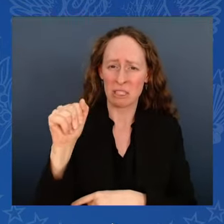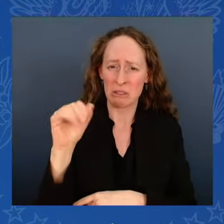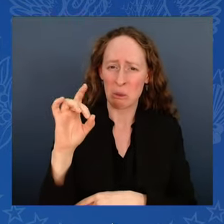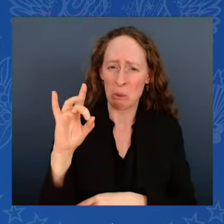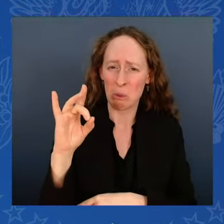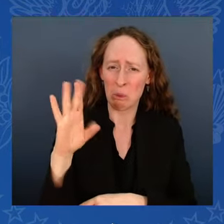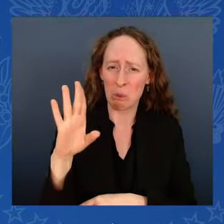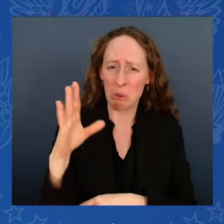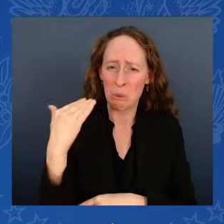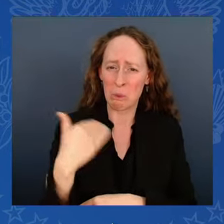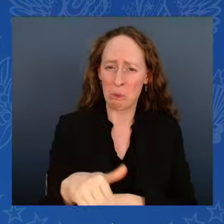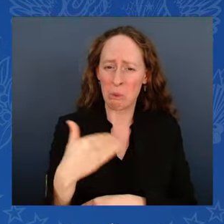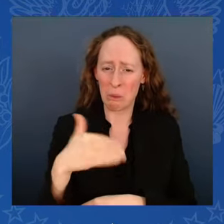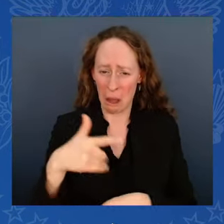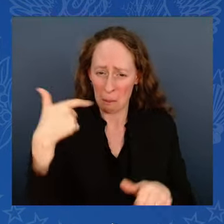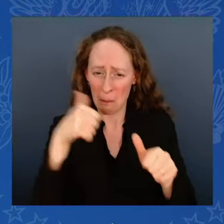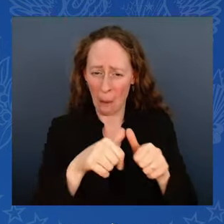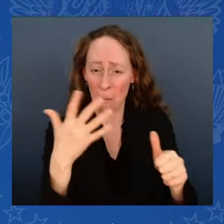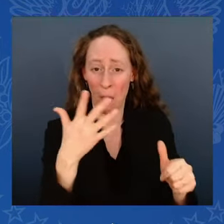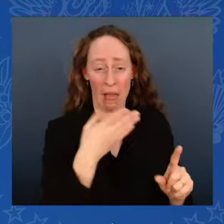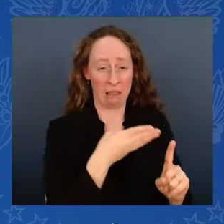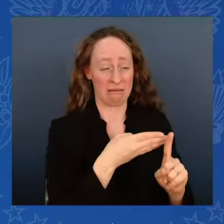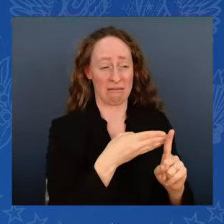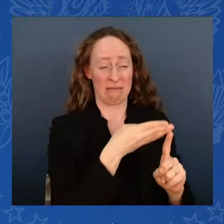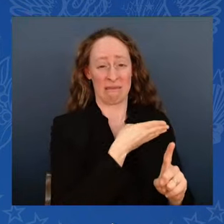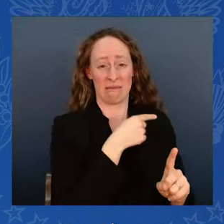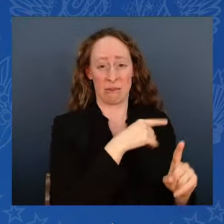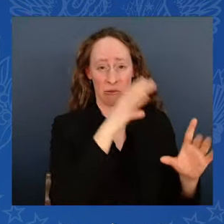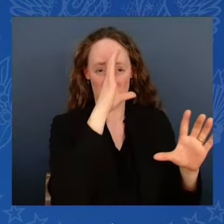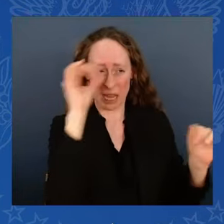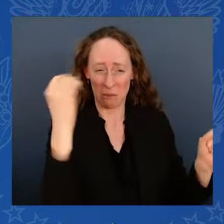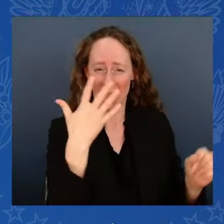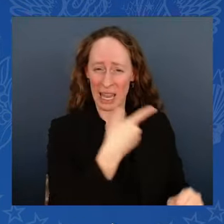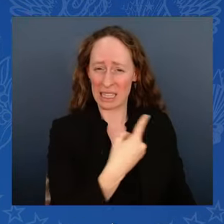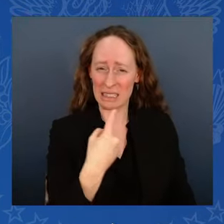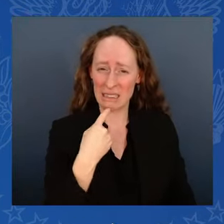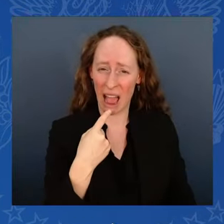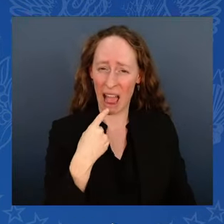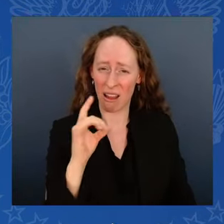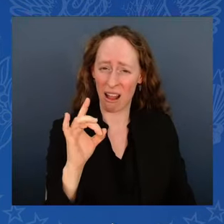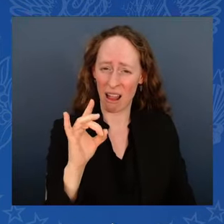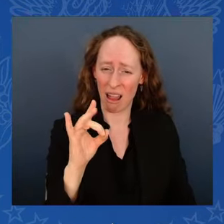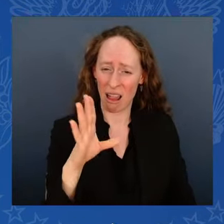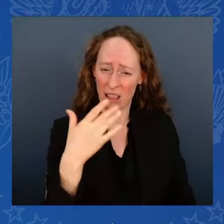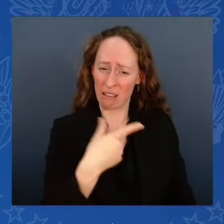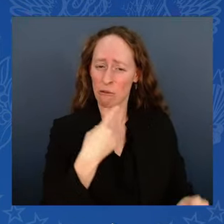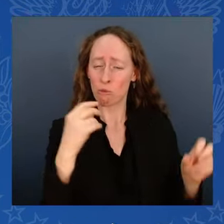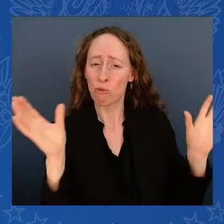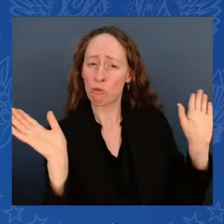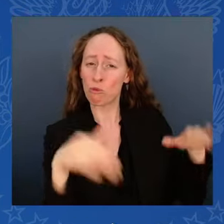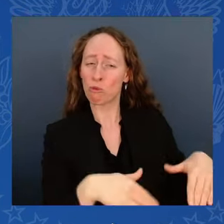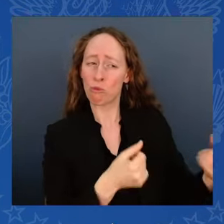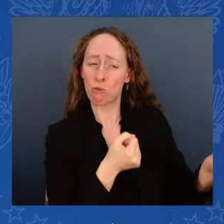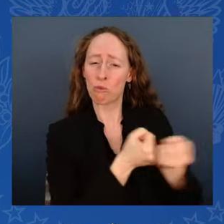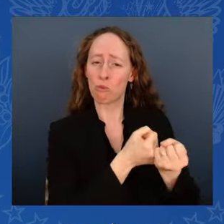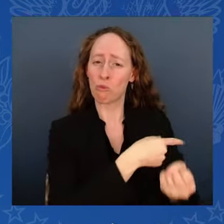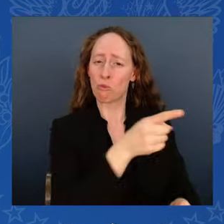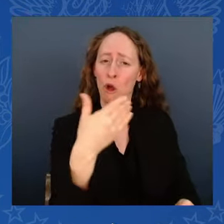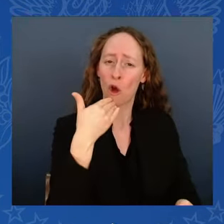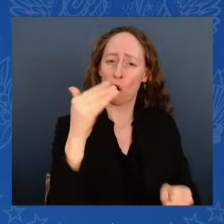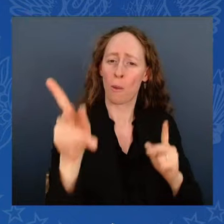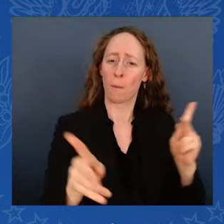think I may run. He says, we've got to save the country. And he based on that.